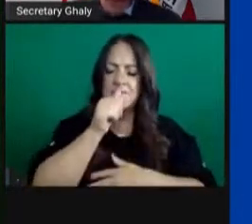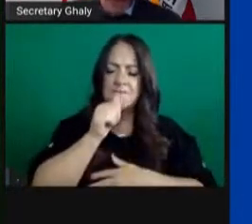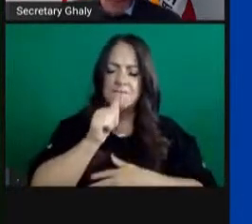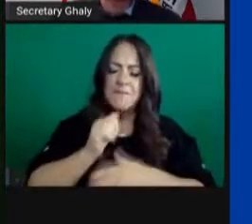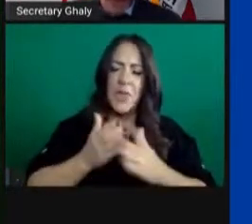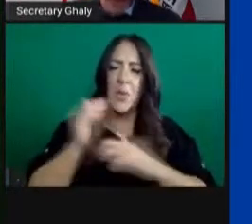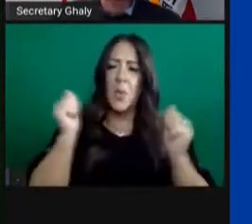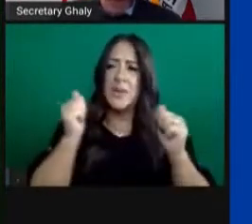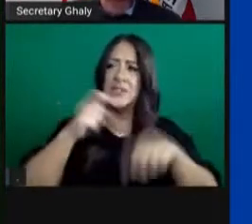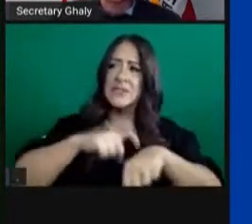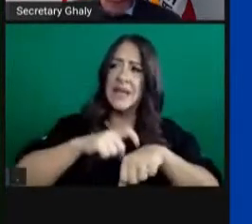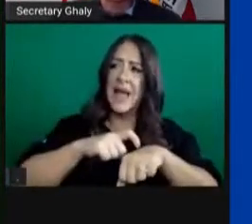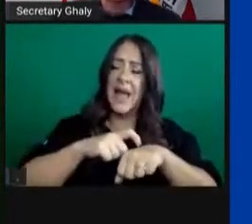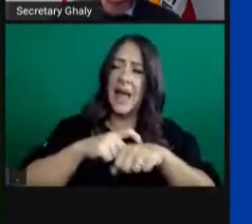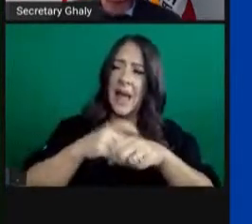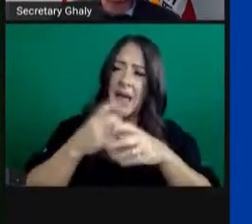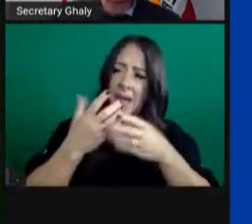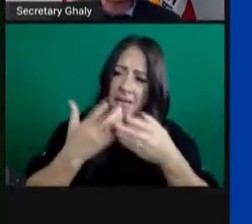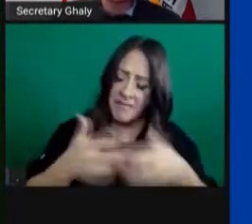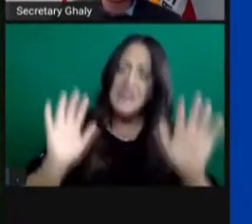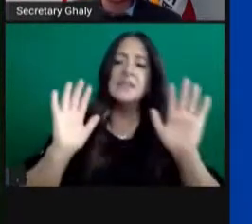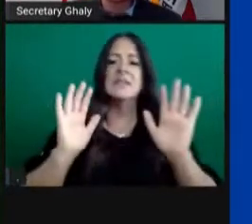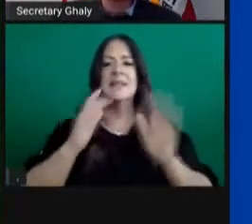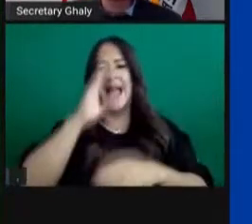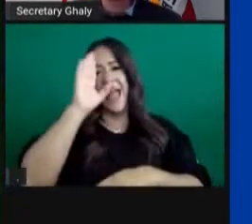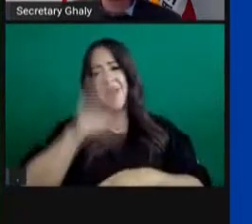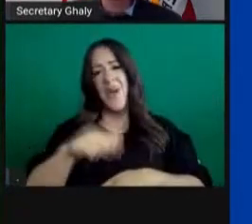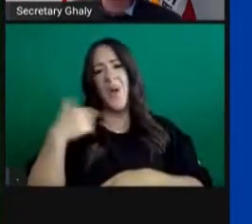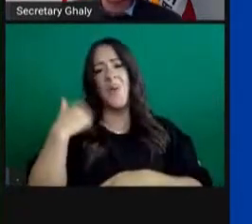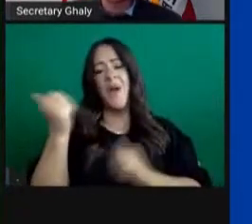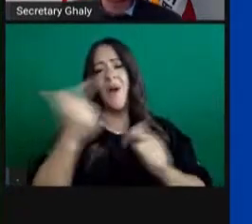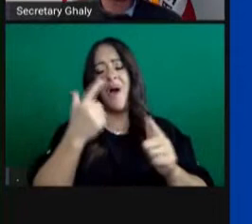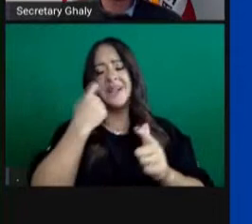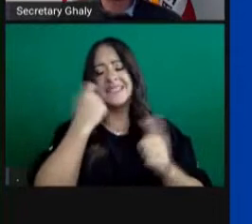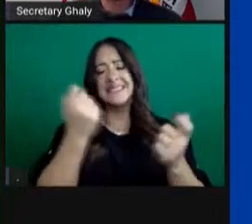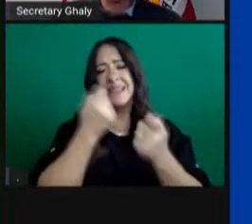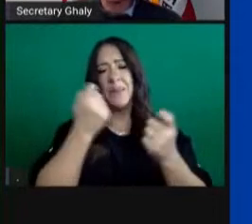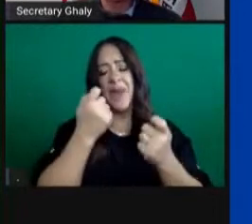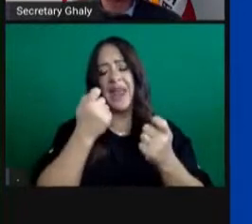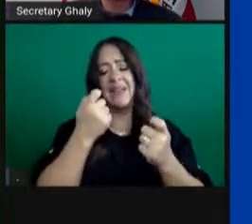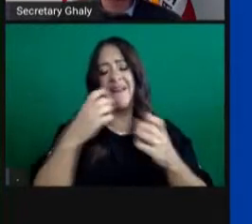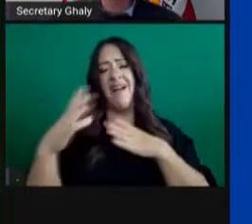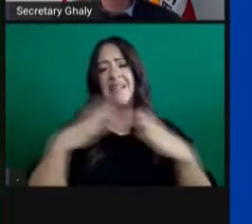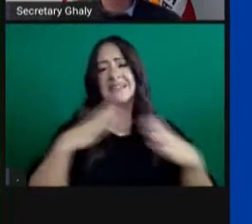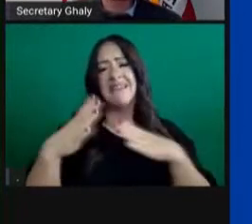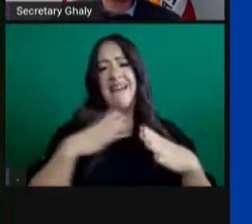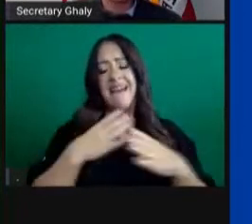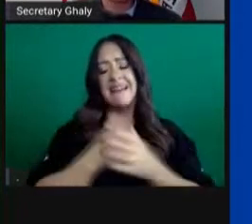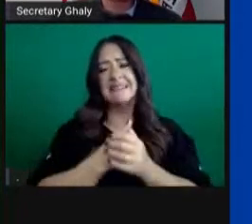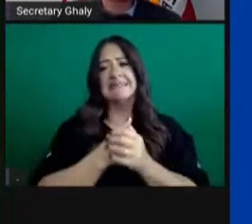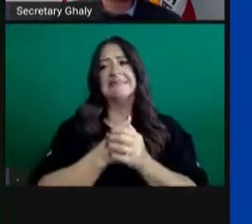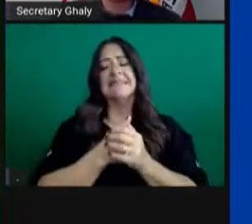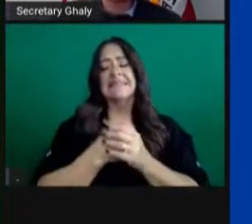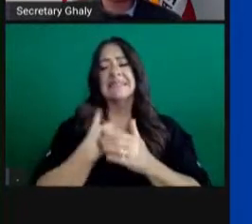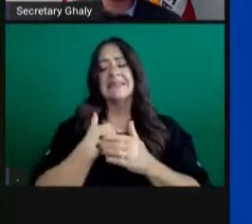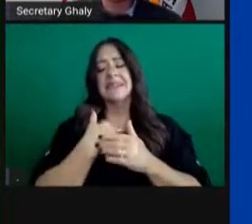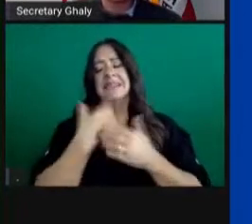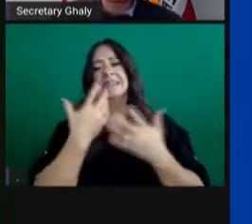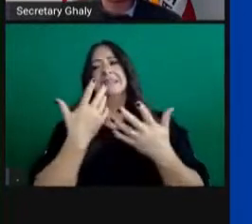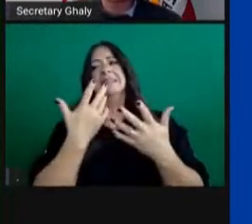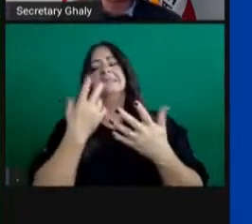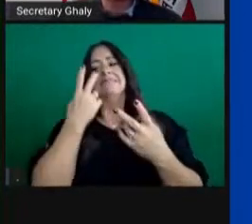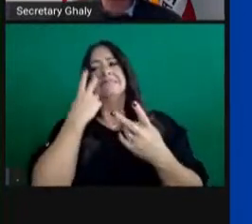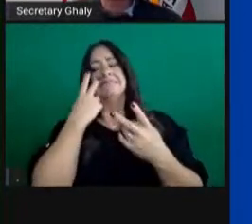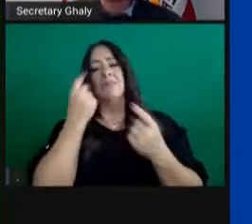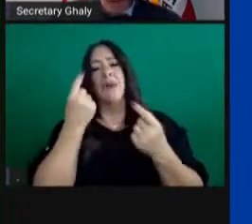I know we've just gone through an important holiday period. We brace to see what levels of transmission we see